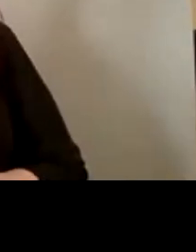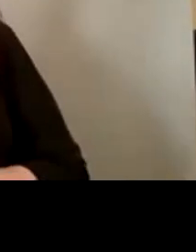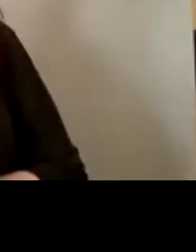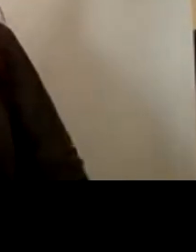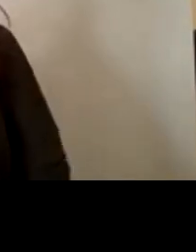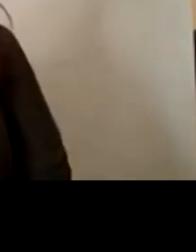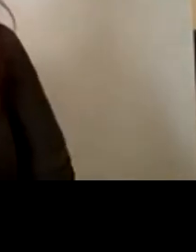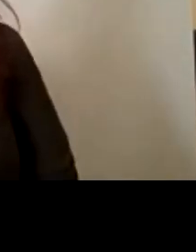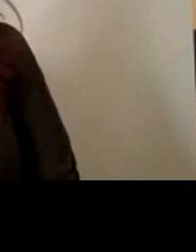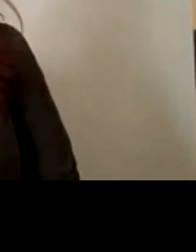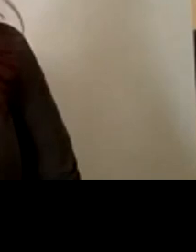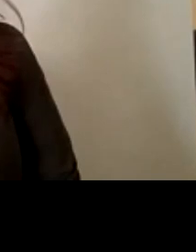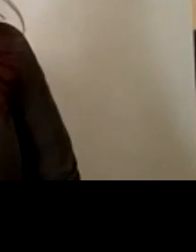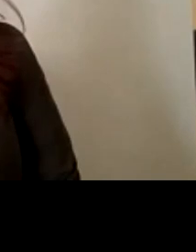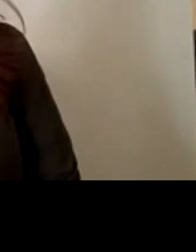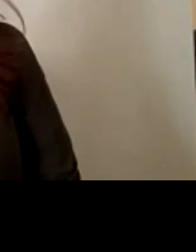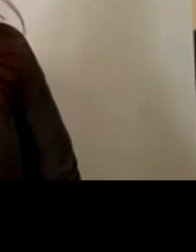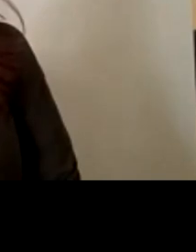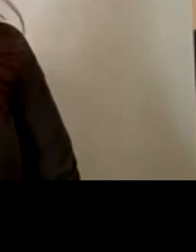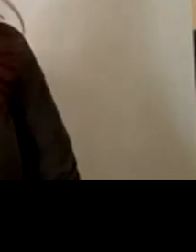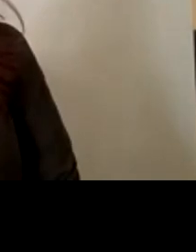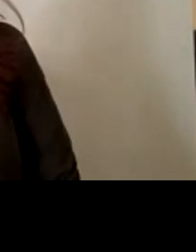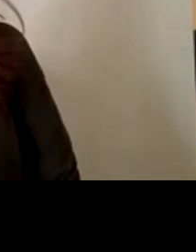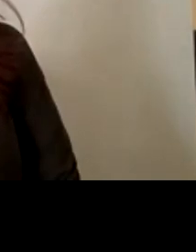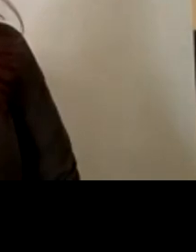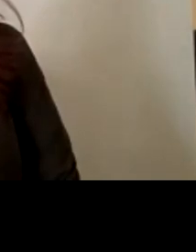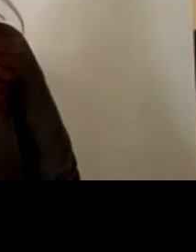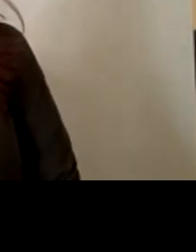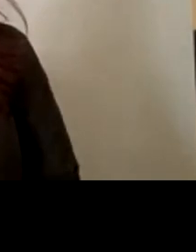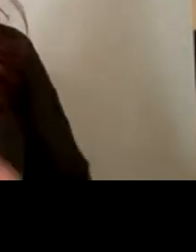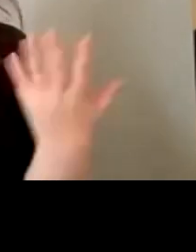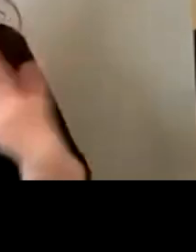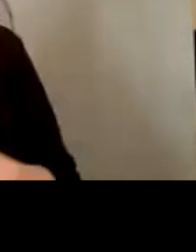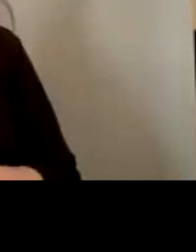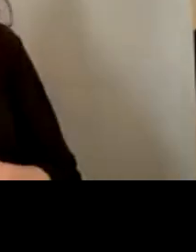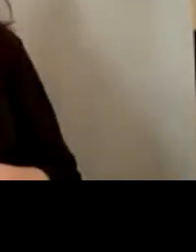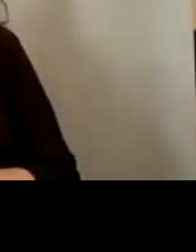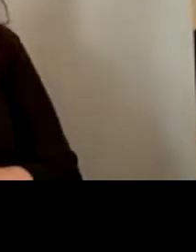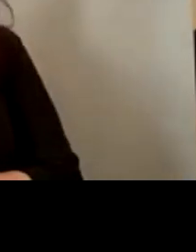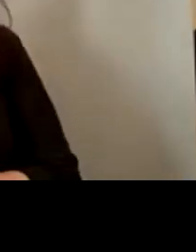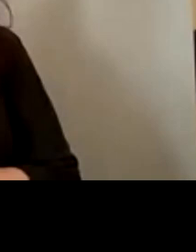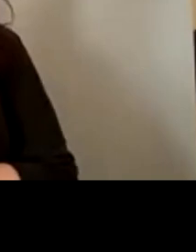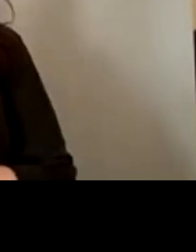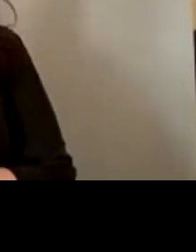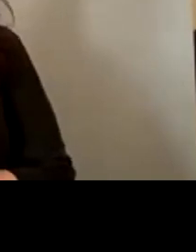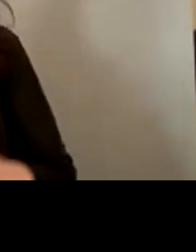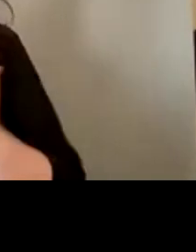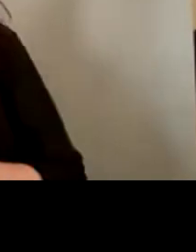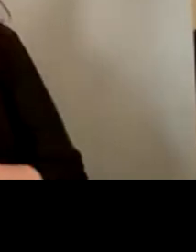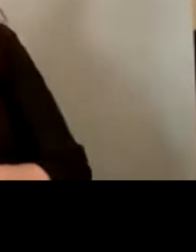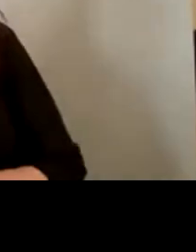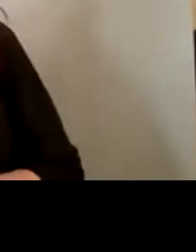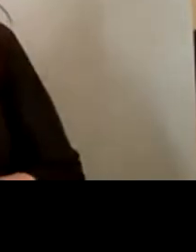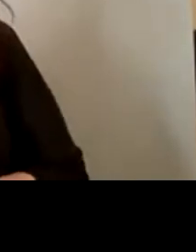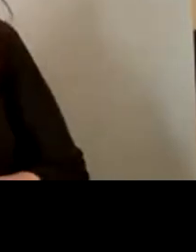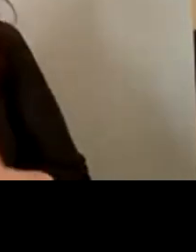have bsl interpreter do it for you just let us know because there are there were questions in the